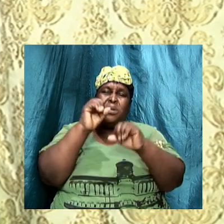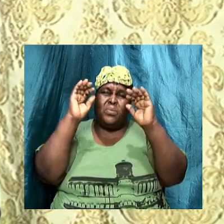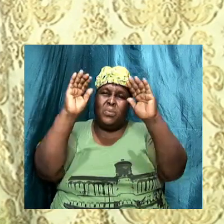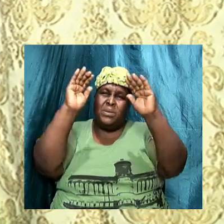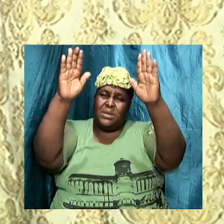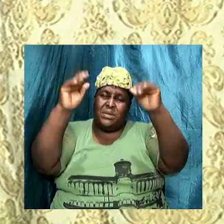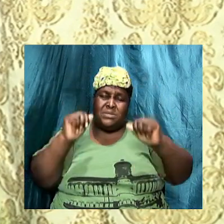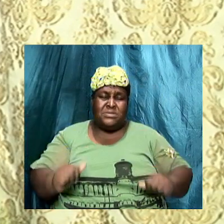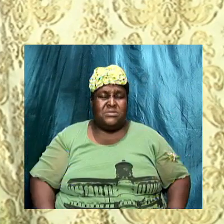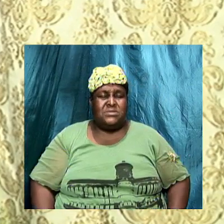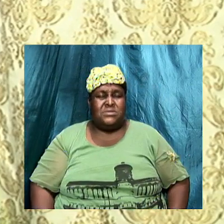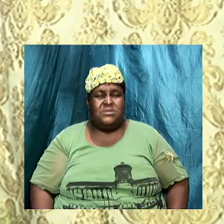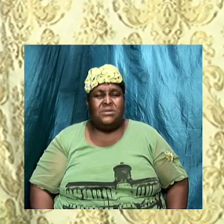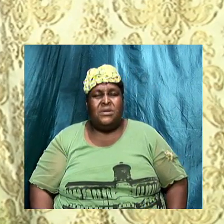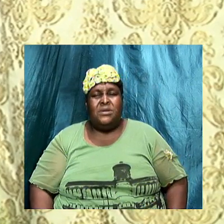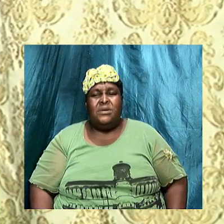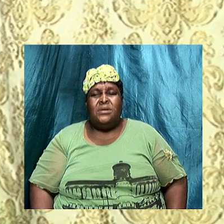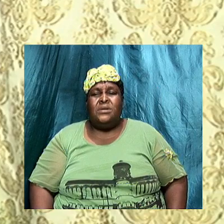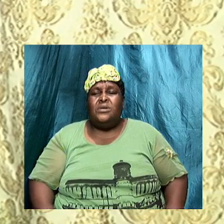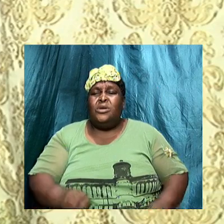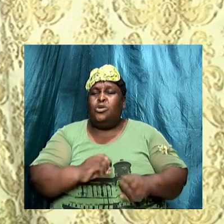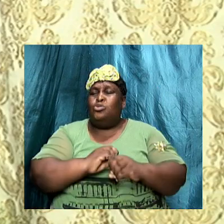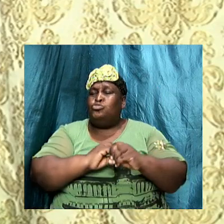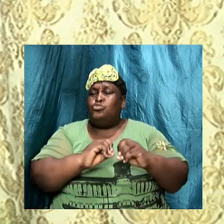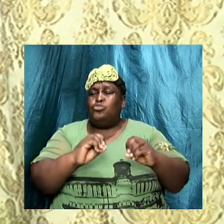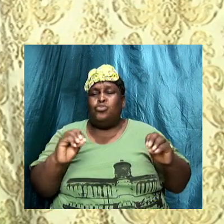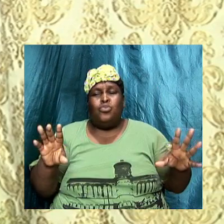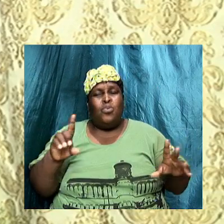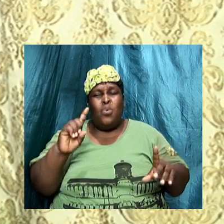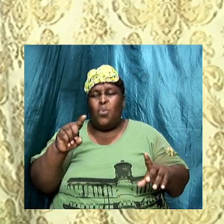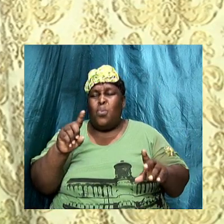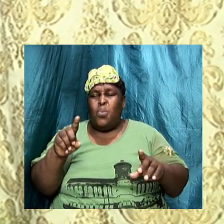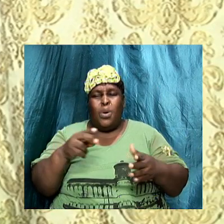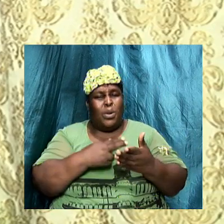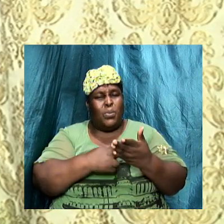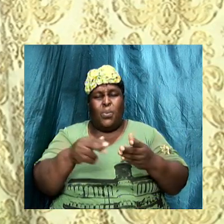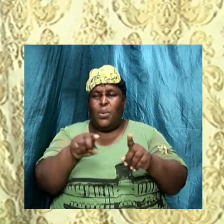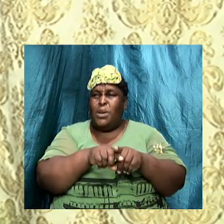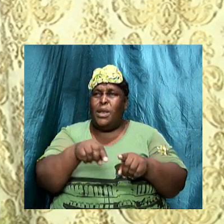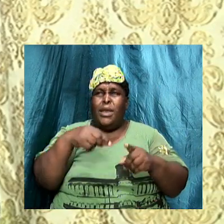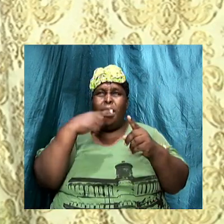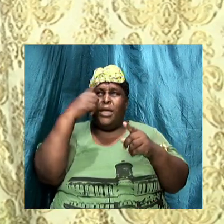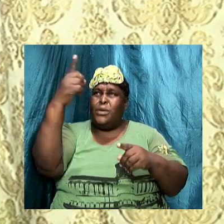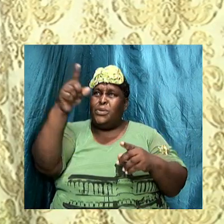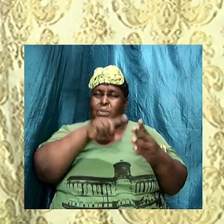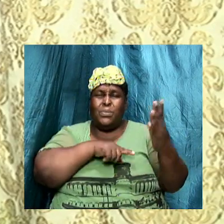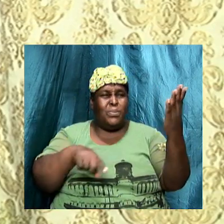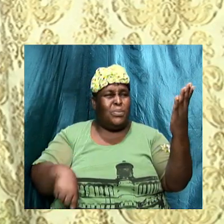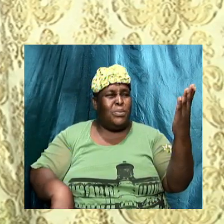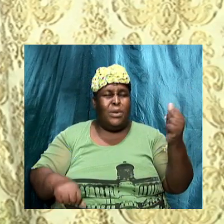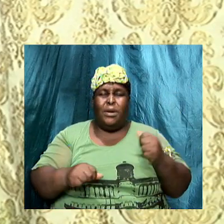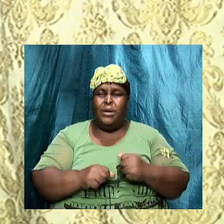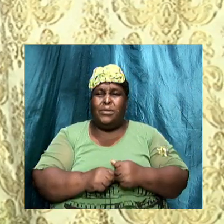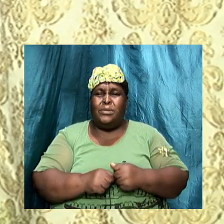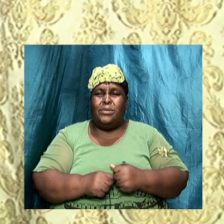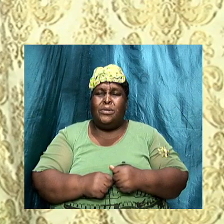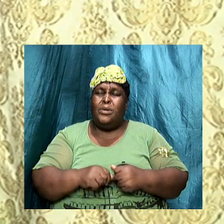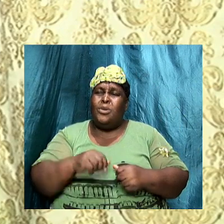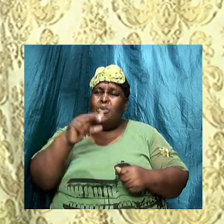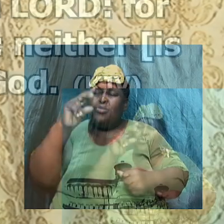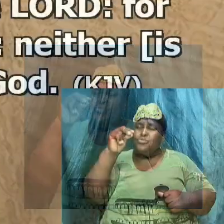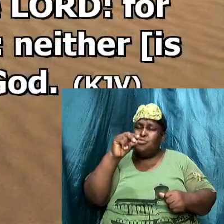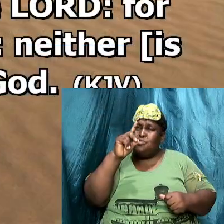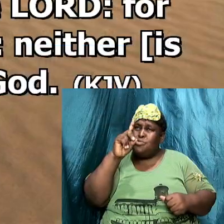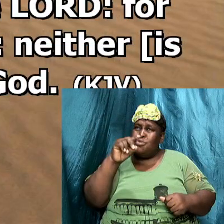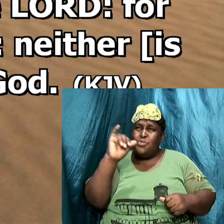1 Samuel 2 and 2. There is no one holy like the Lord. Indeed, there is no one besides you,